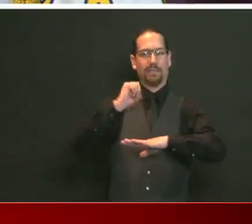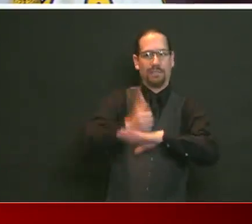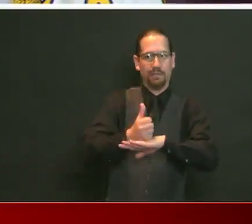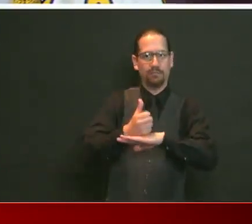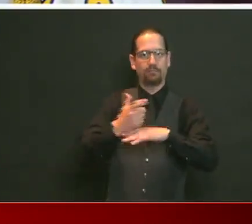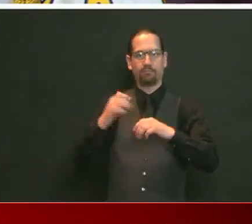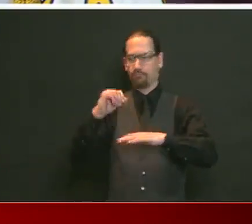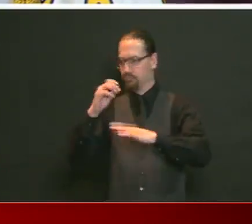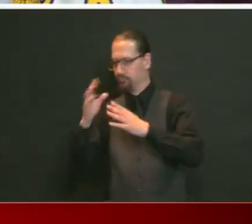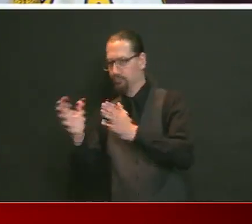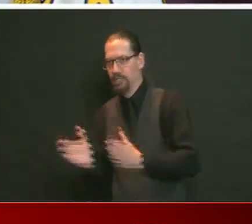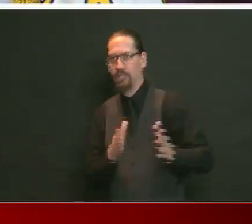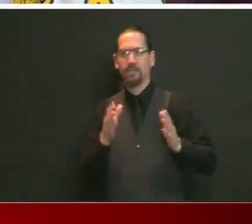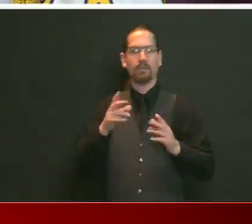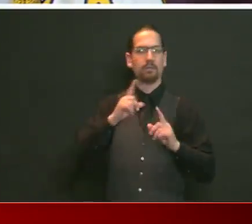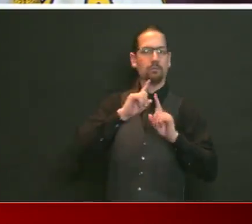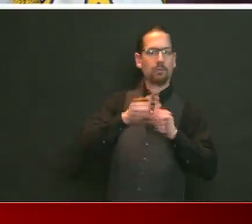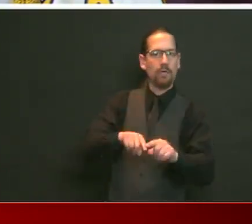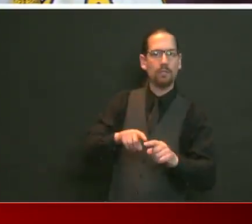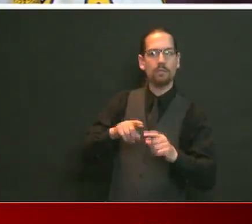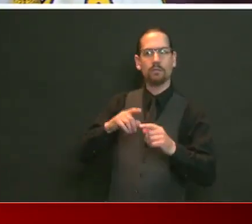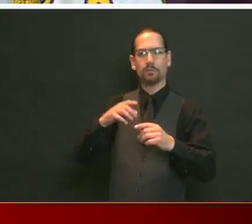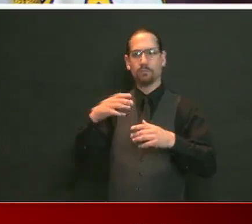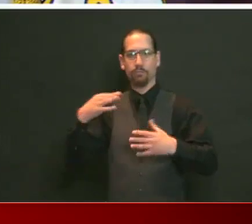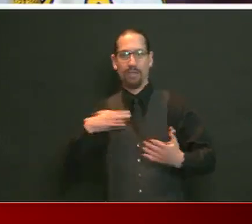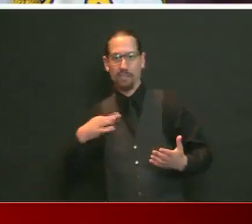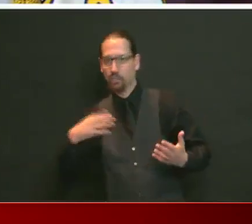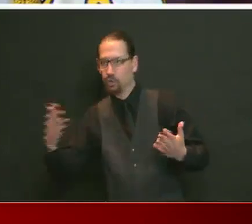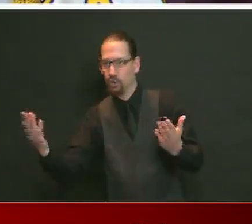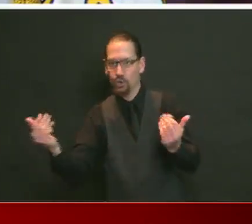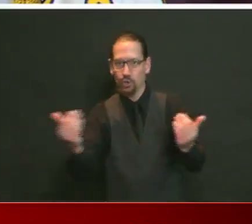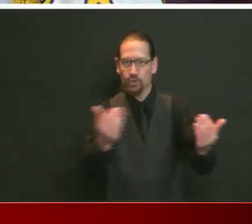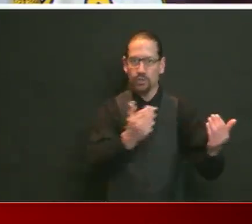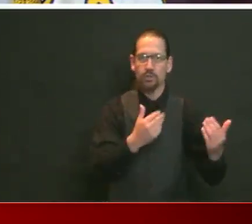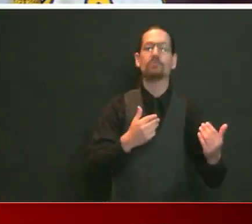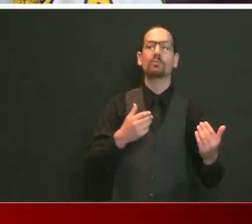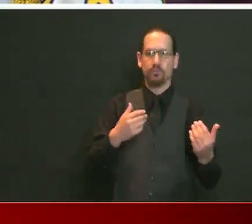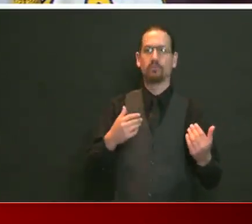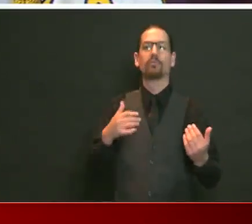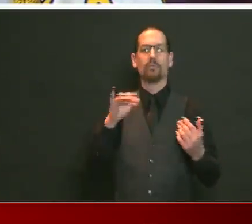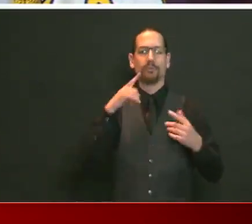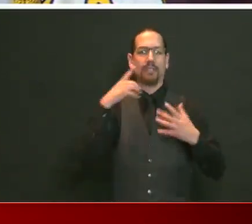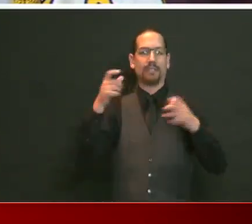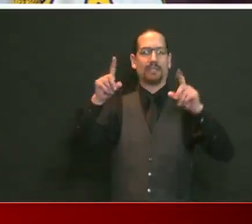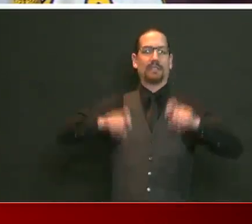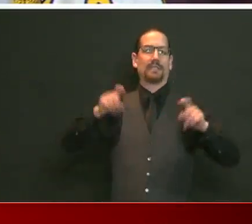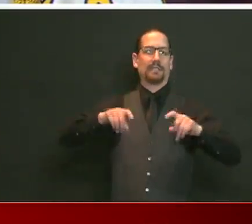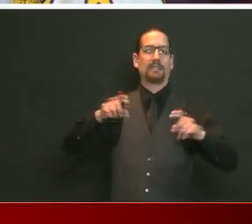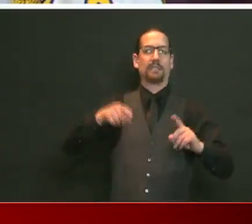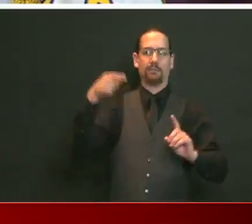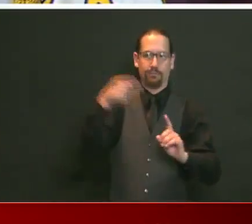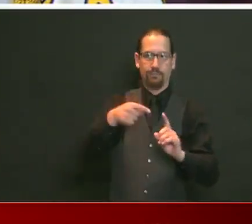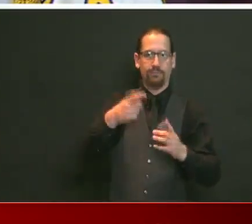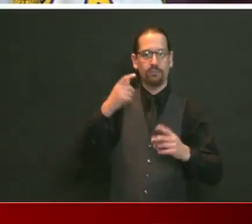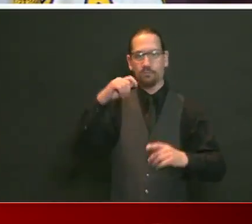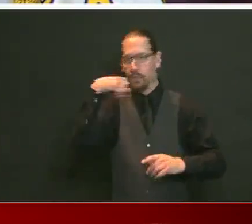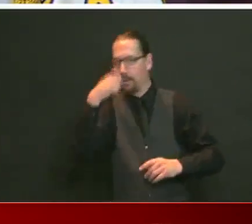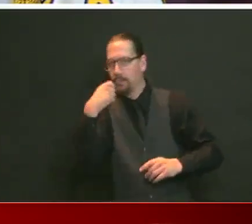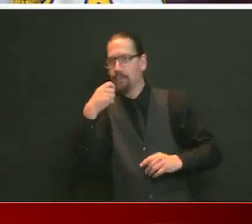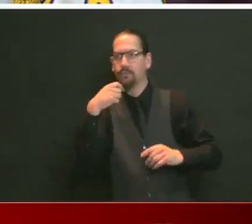have been interested in participating in the random sampling approach of our testing,